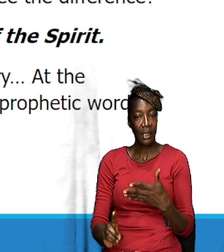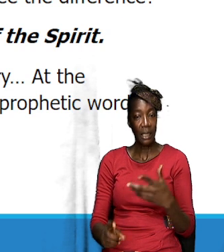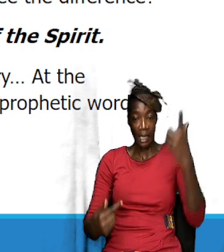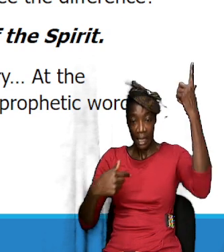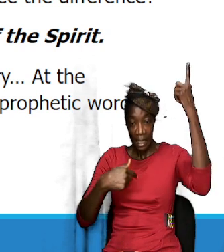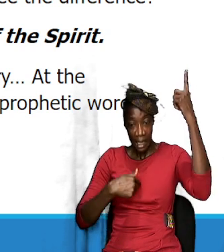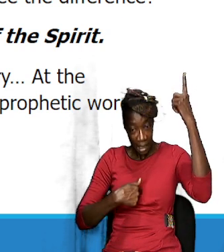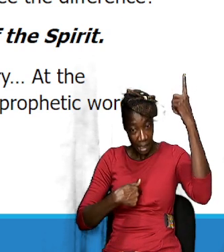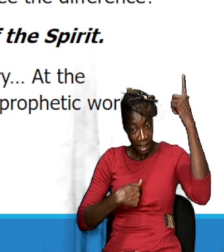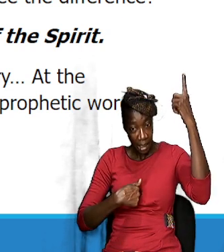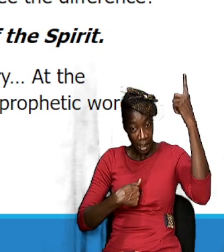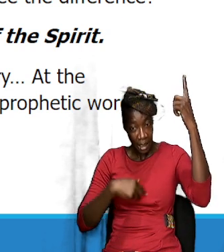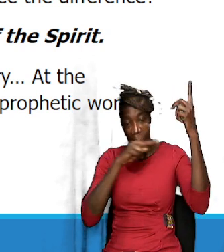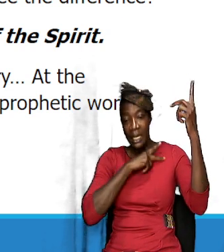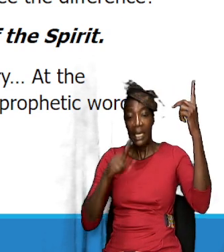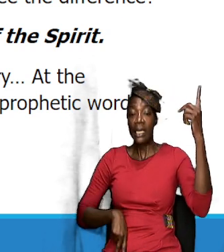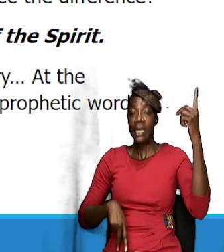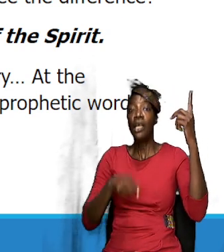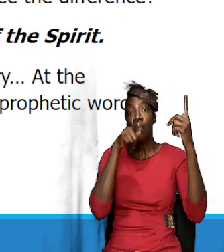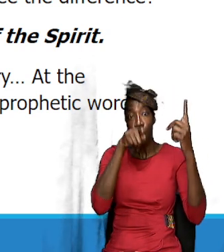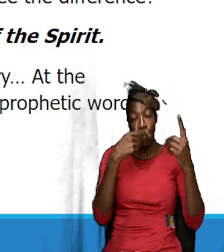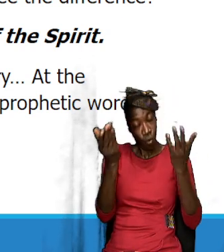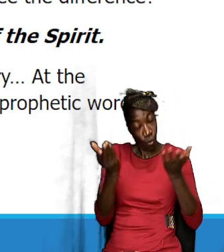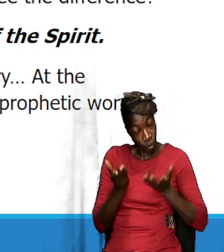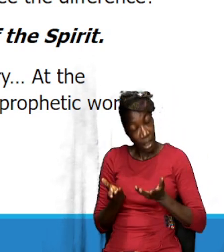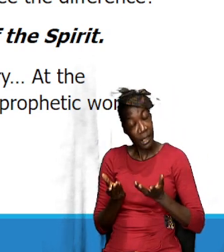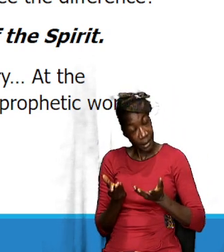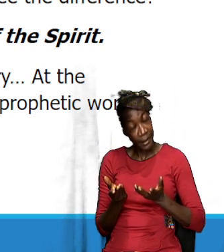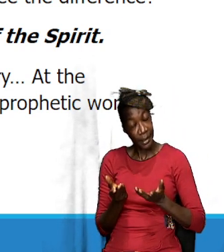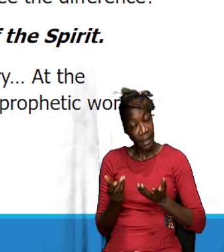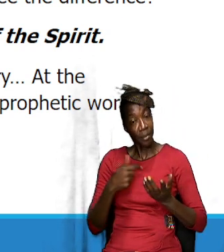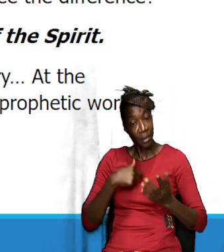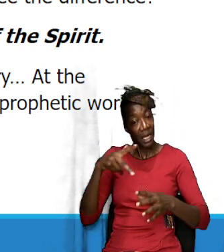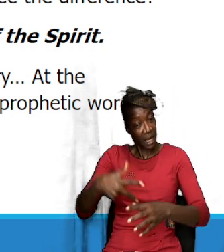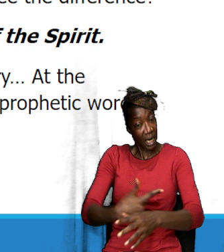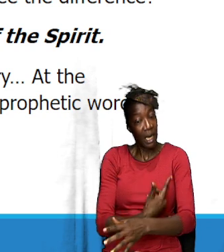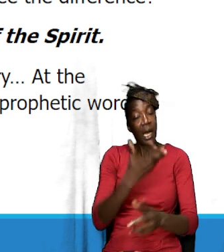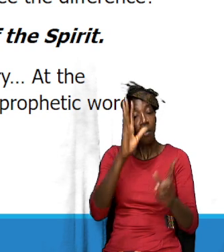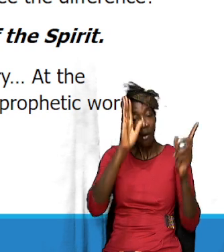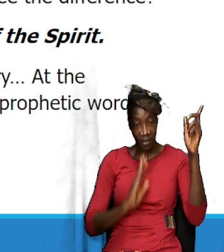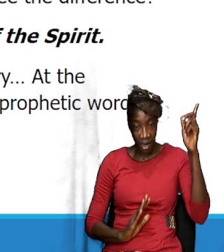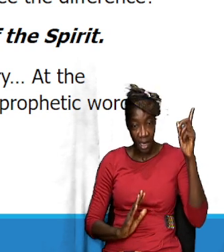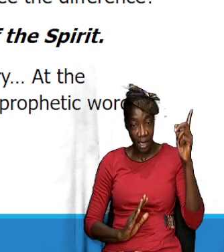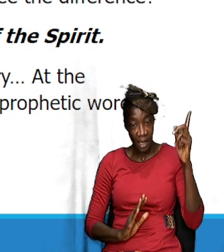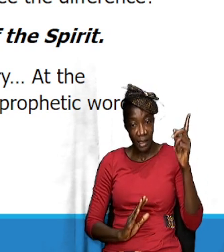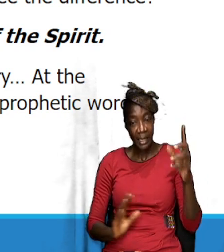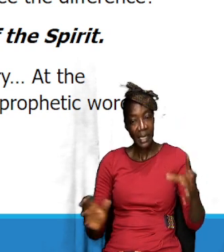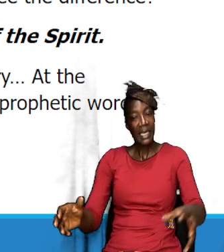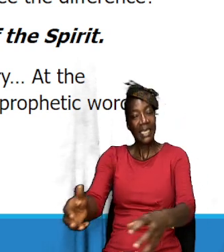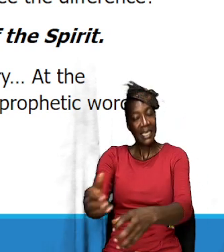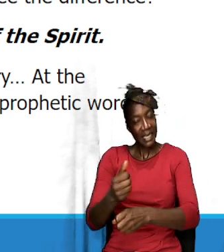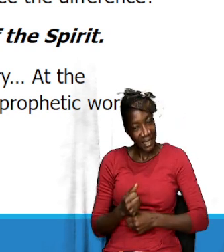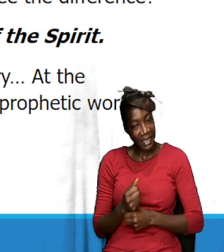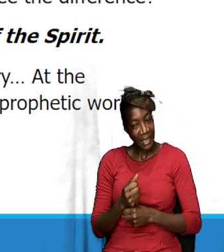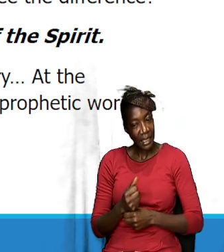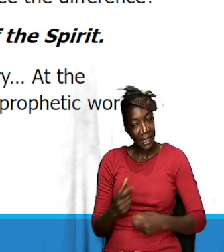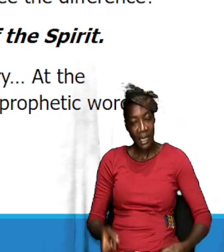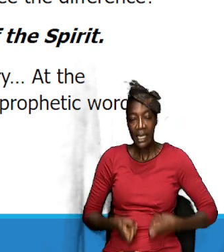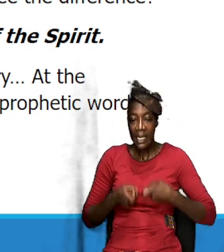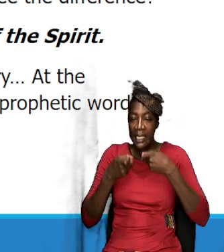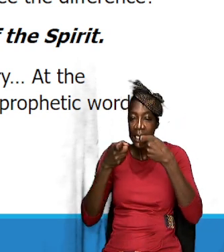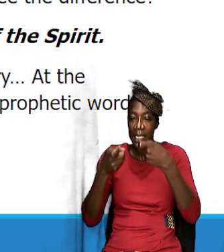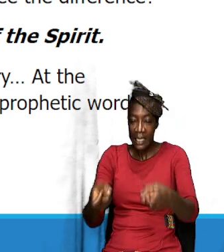that you are waiting for. I am the lamb of God that is going to take away the